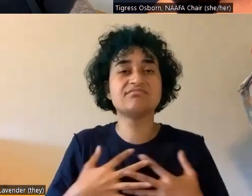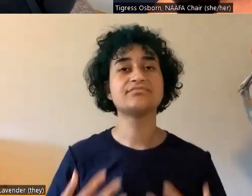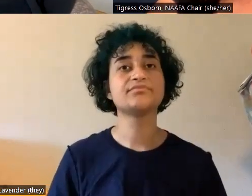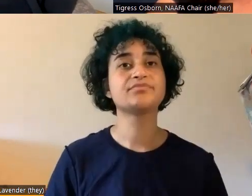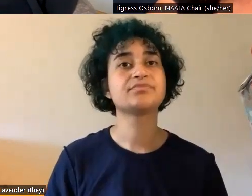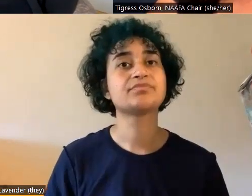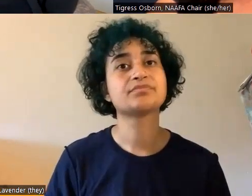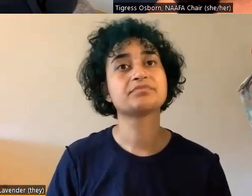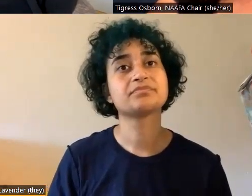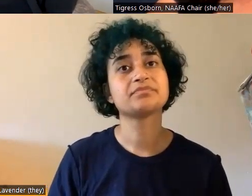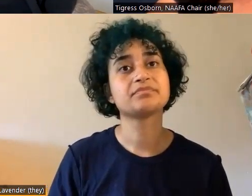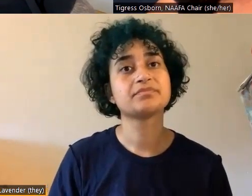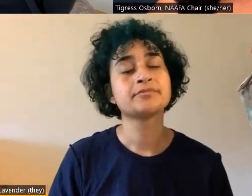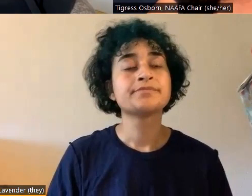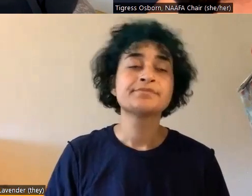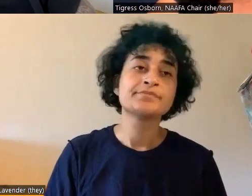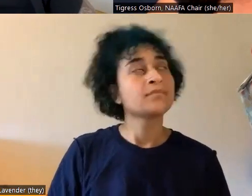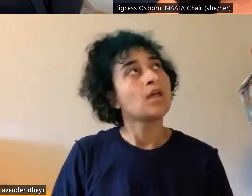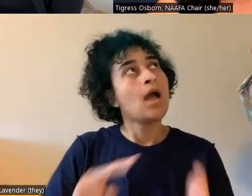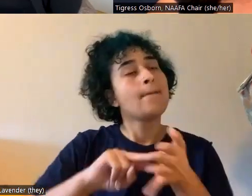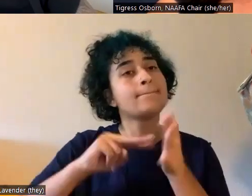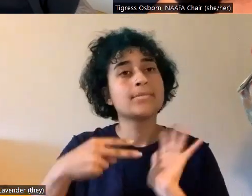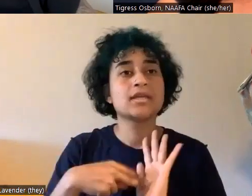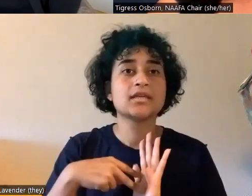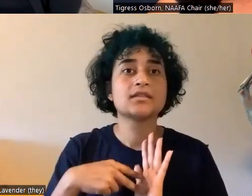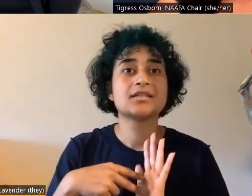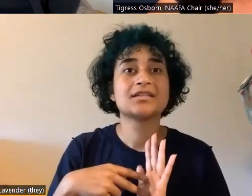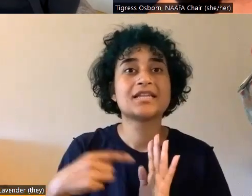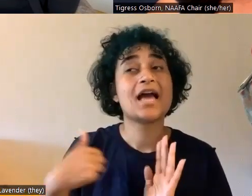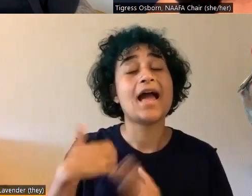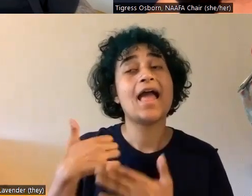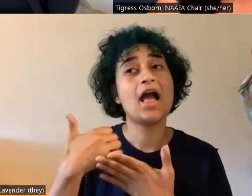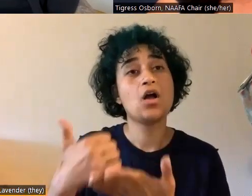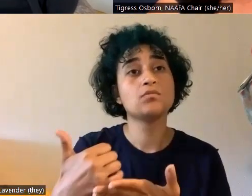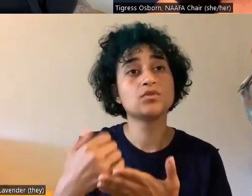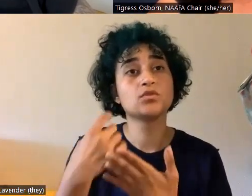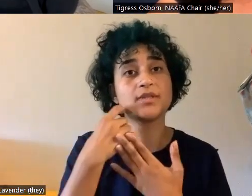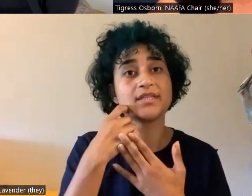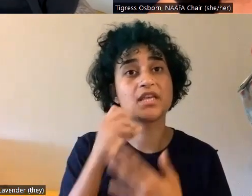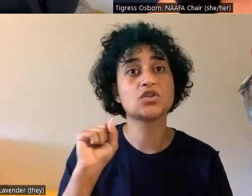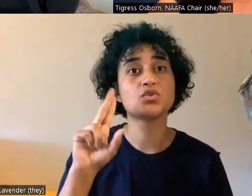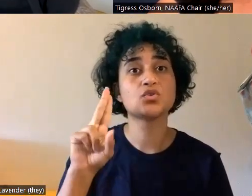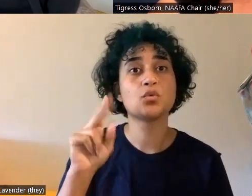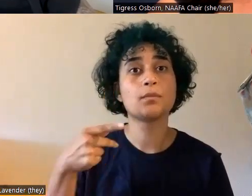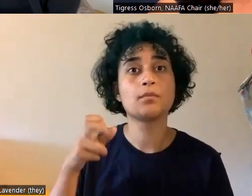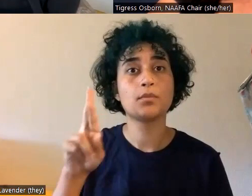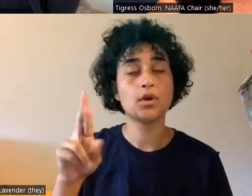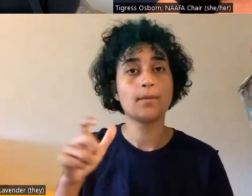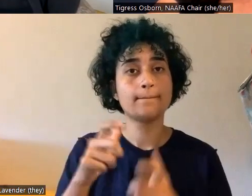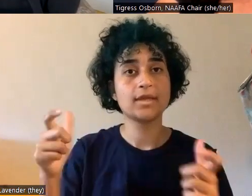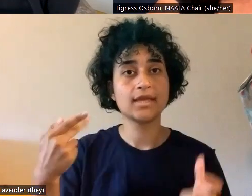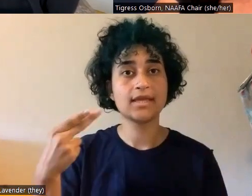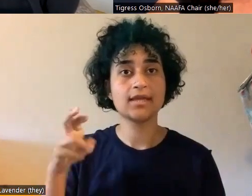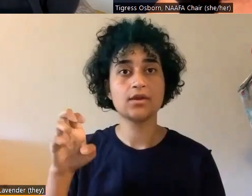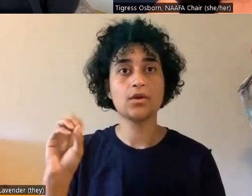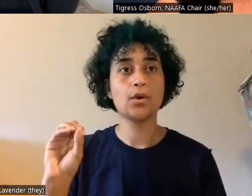I mean, uh, I did help them with their resizing super fit heroes, my favorite active wear brand cause